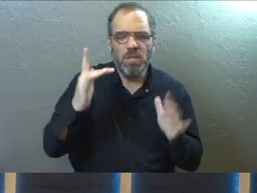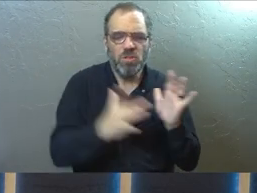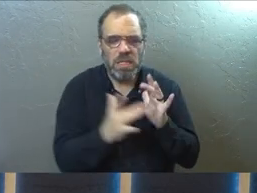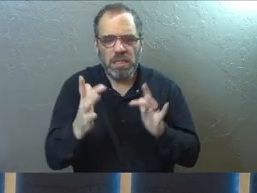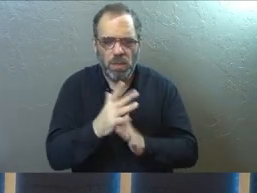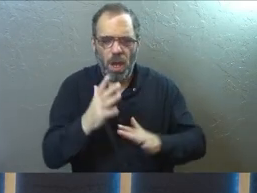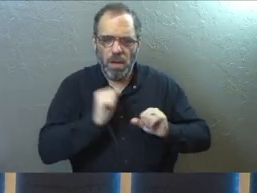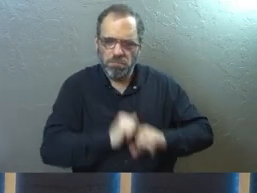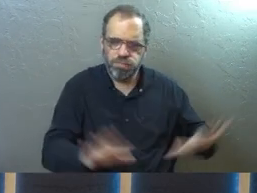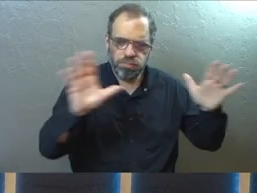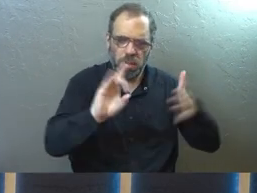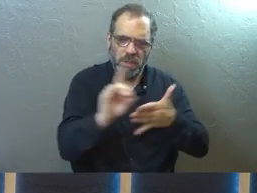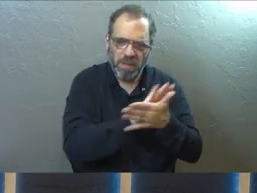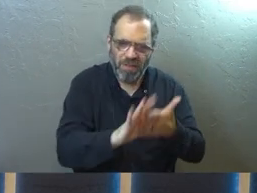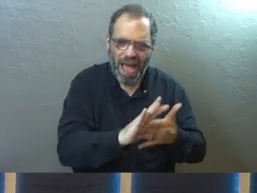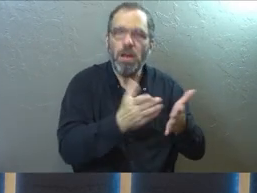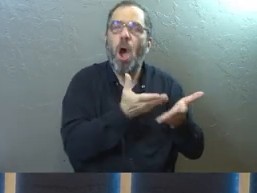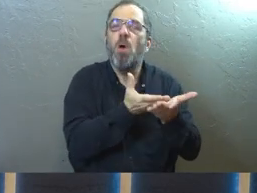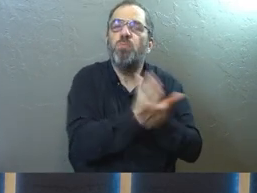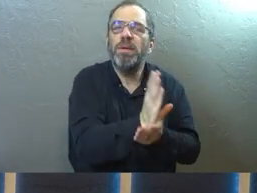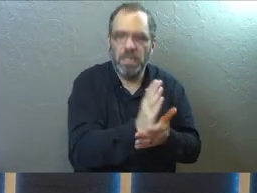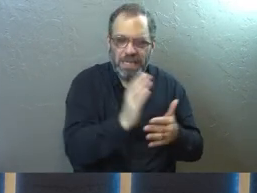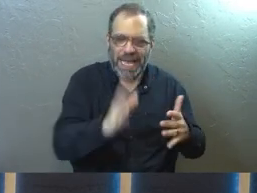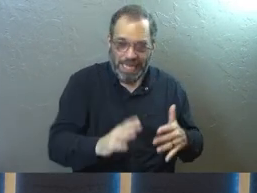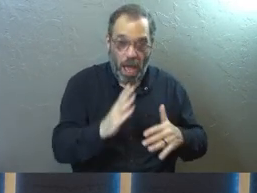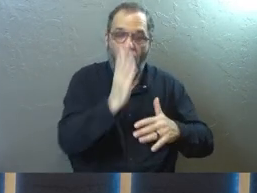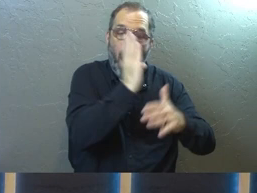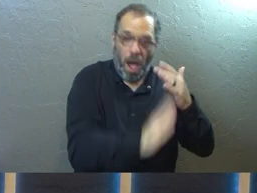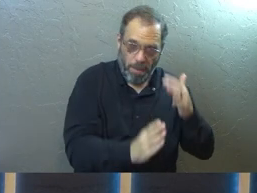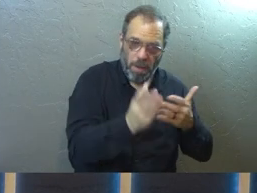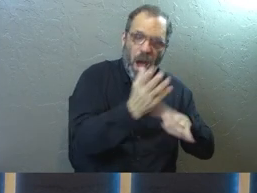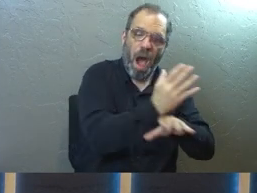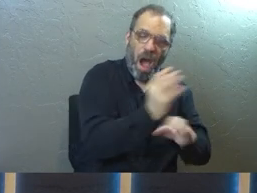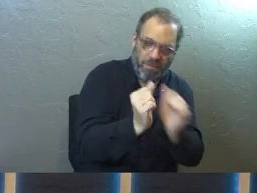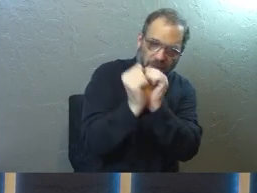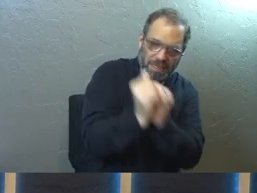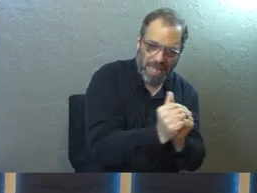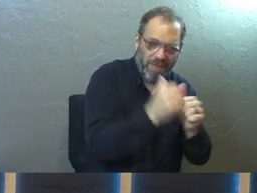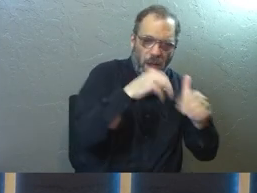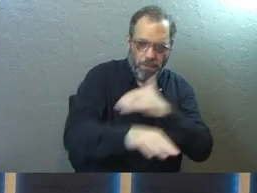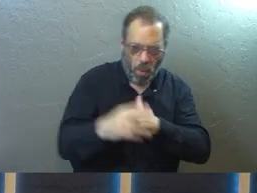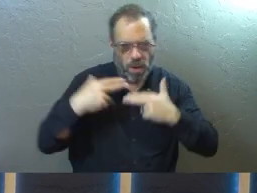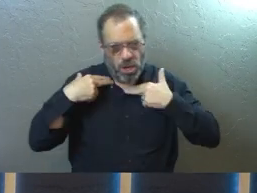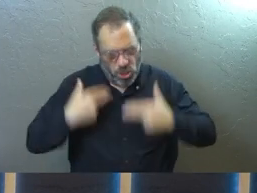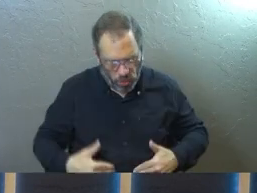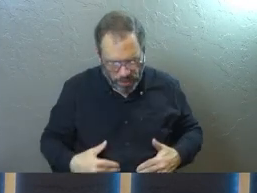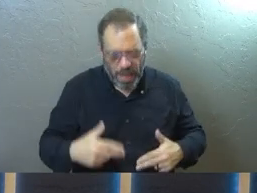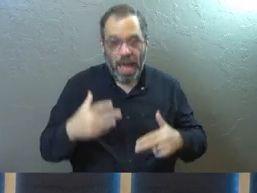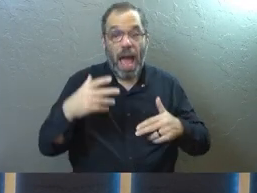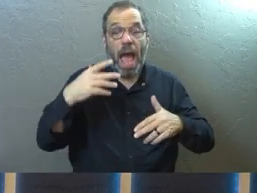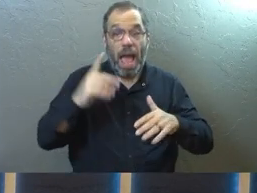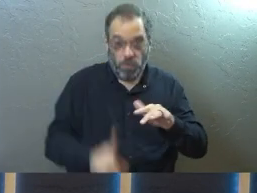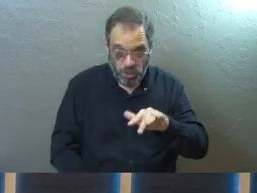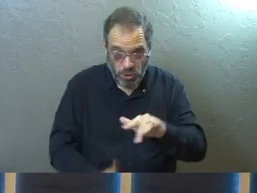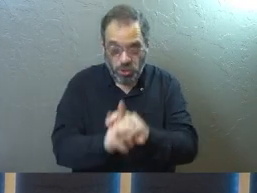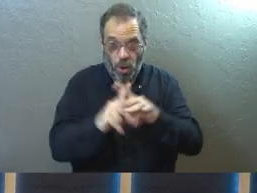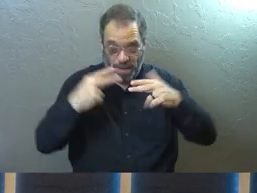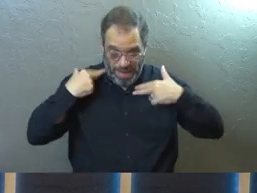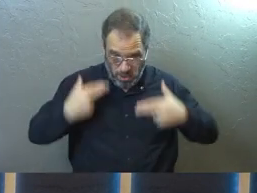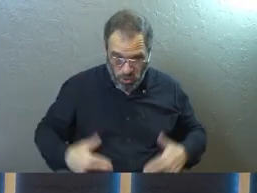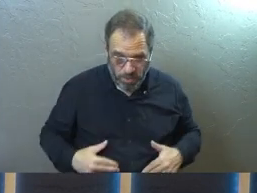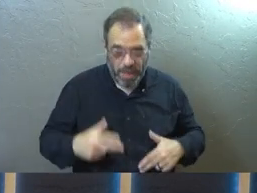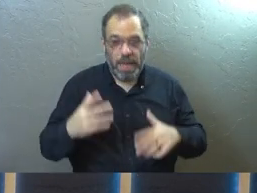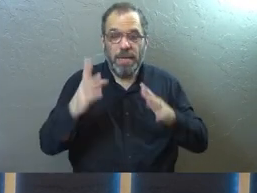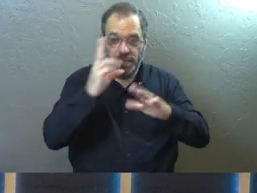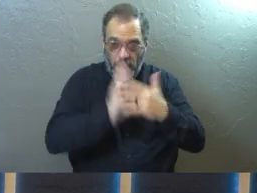Instead, Jesus gave up his divine privileges. He took the humble position of a slave and was born as a human being. And when he appeared in human